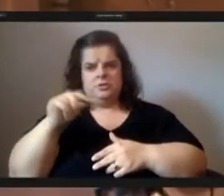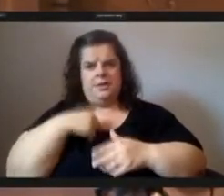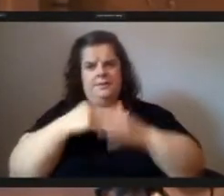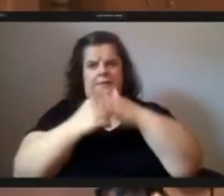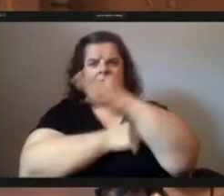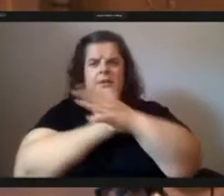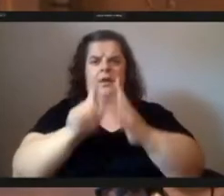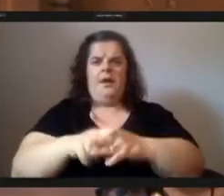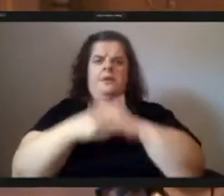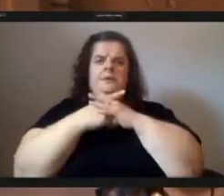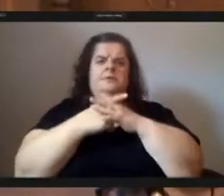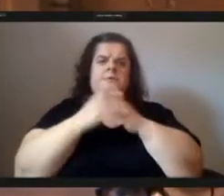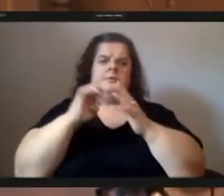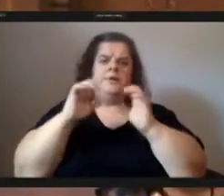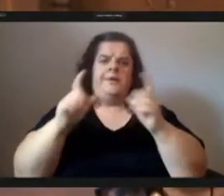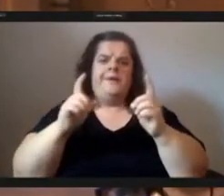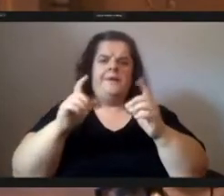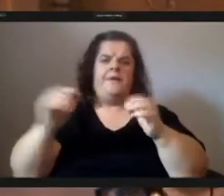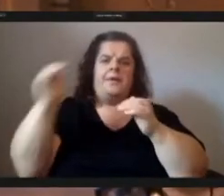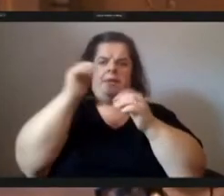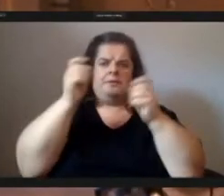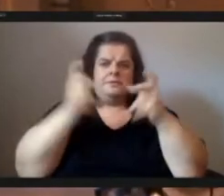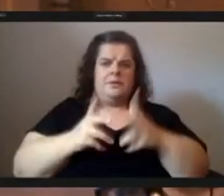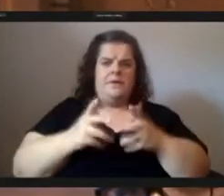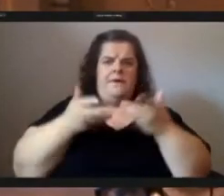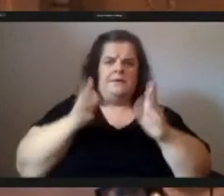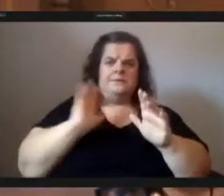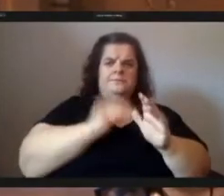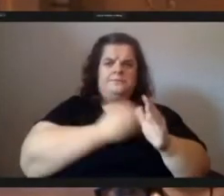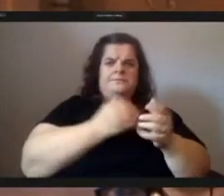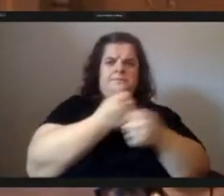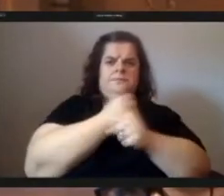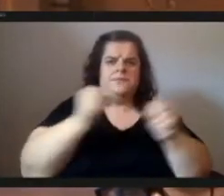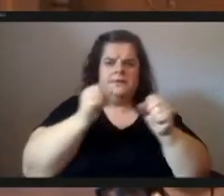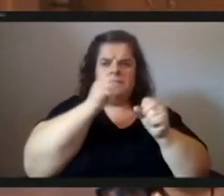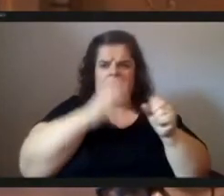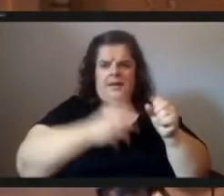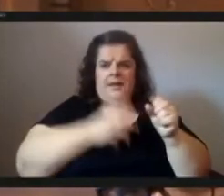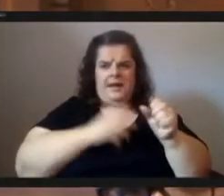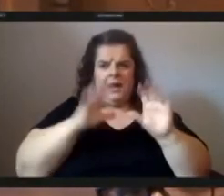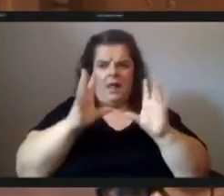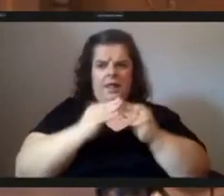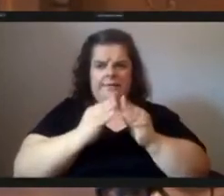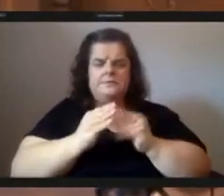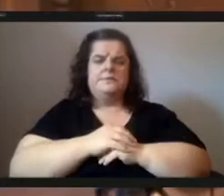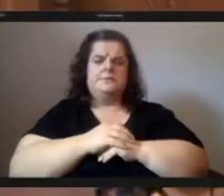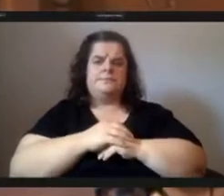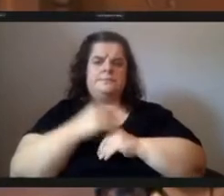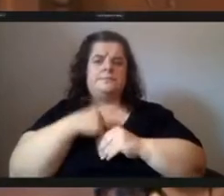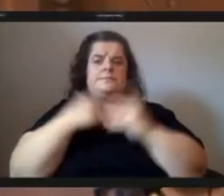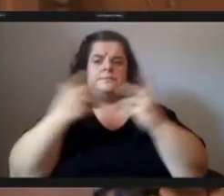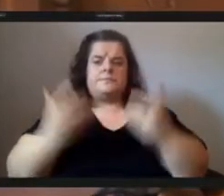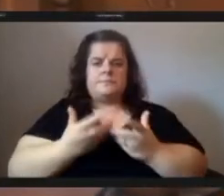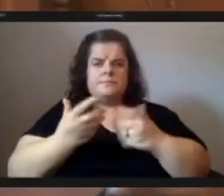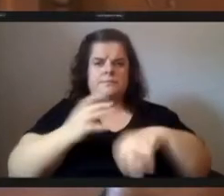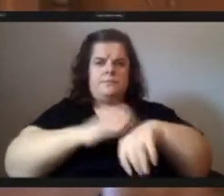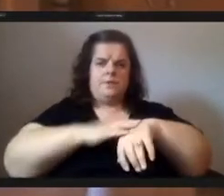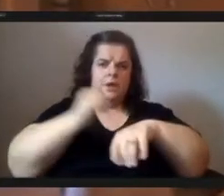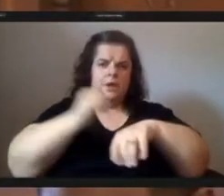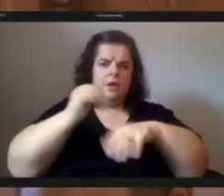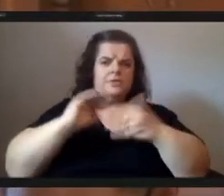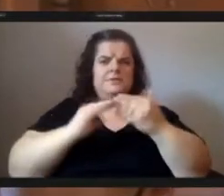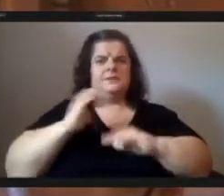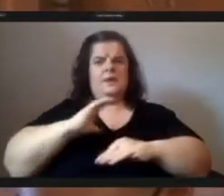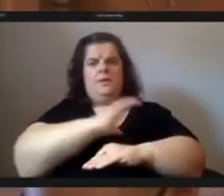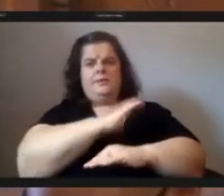of a small non-profit called let us turn up the beat sustainability collective i'm here to call on the city council of pittsburgh